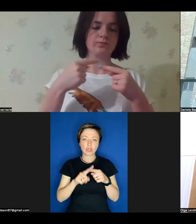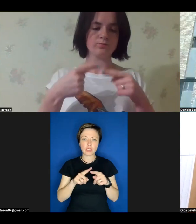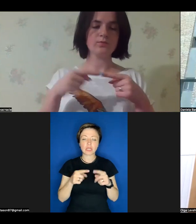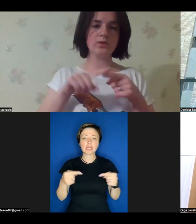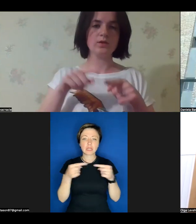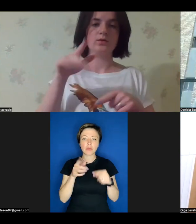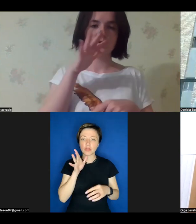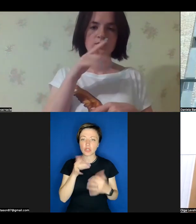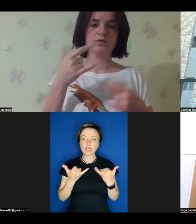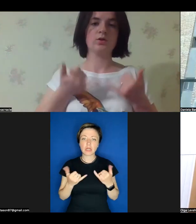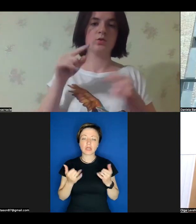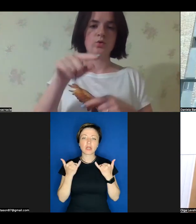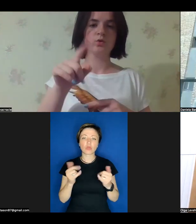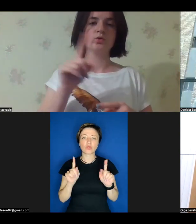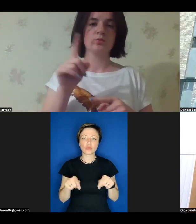panelists,